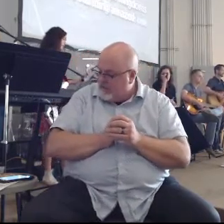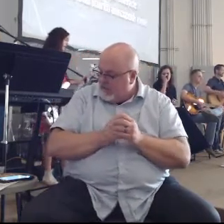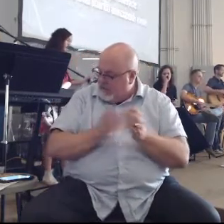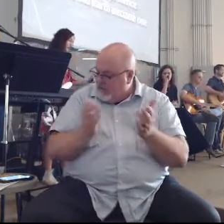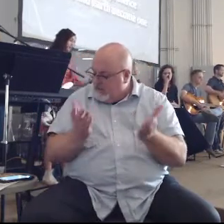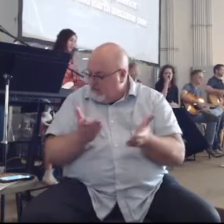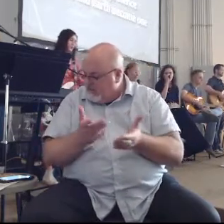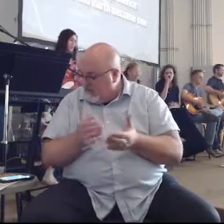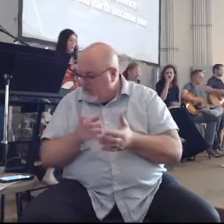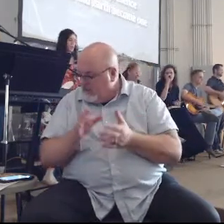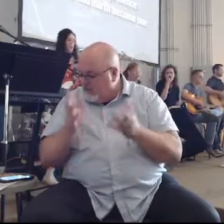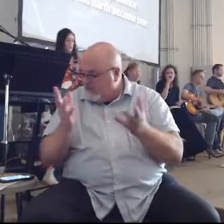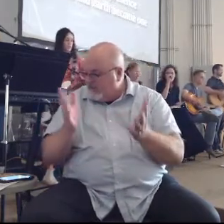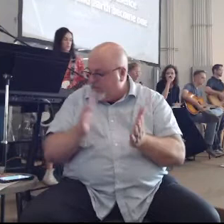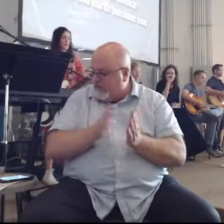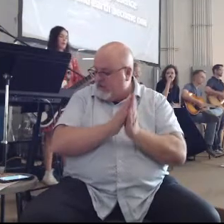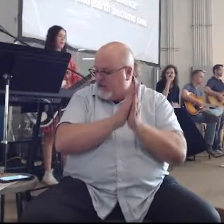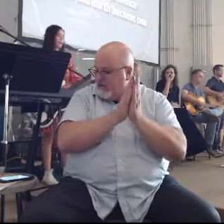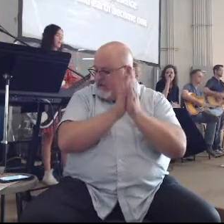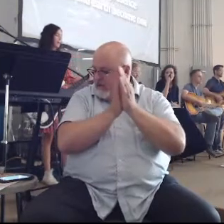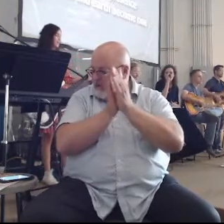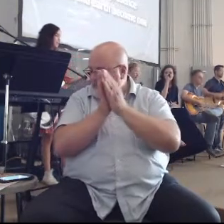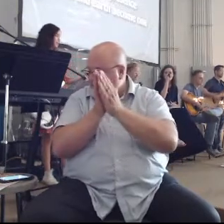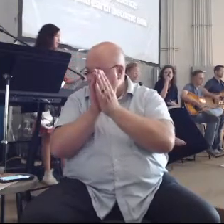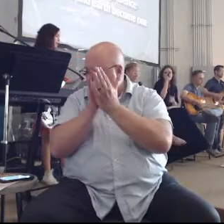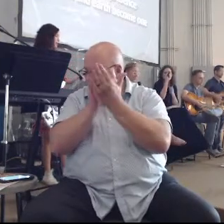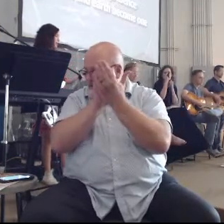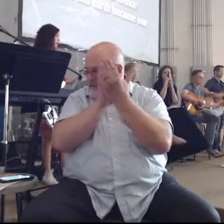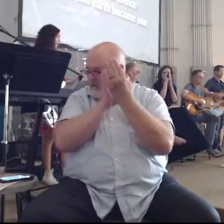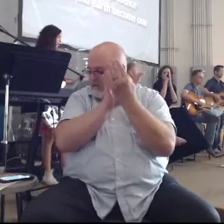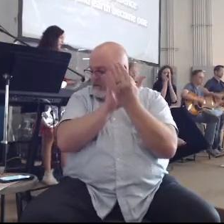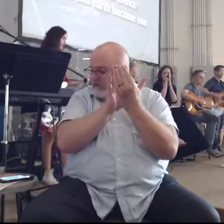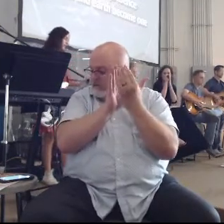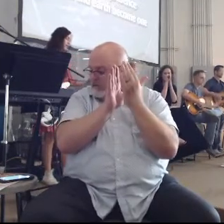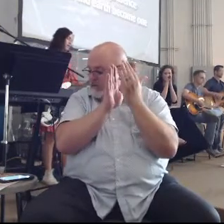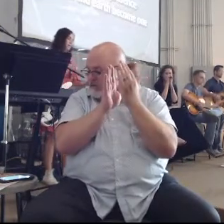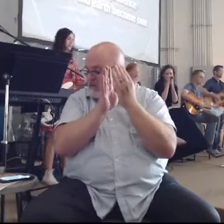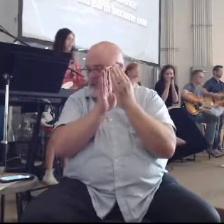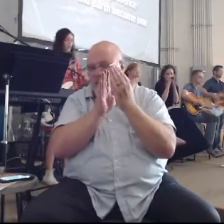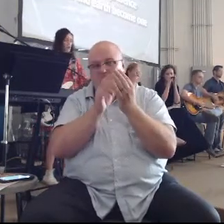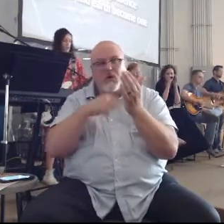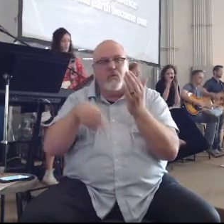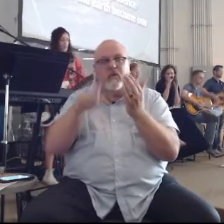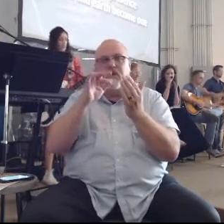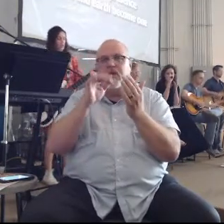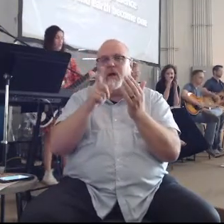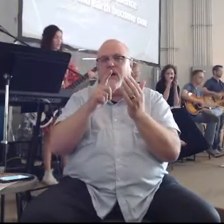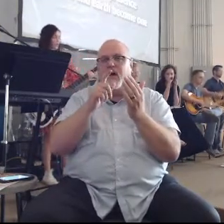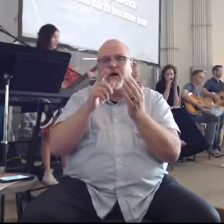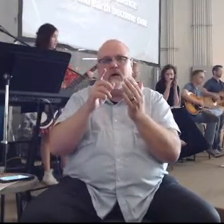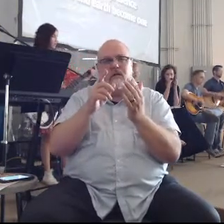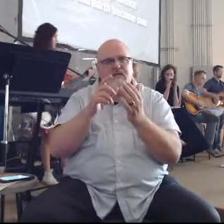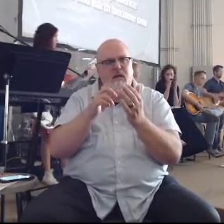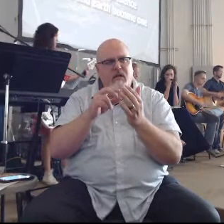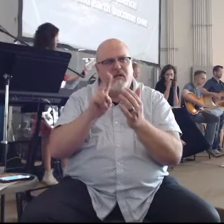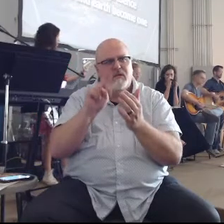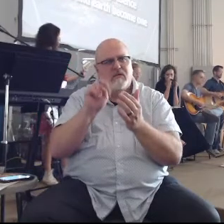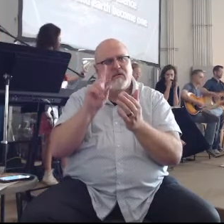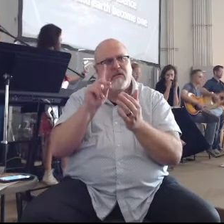Here in your presence We are